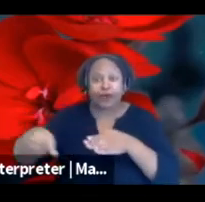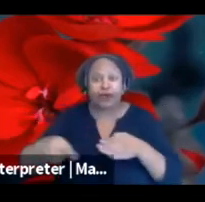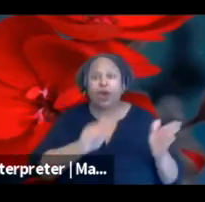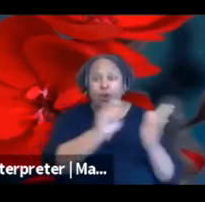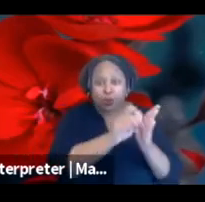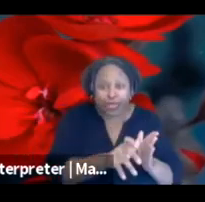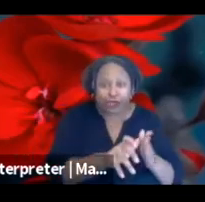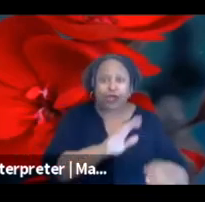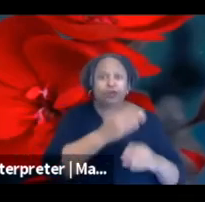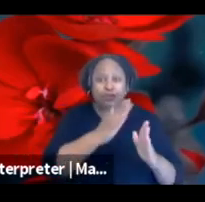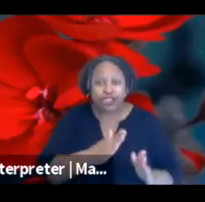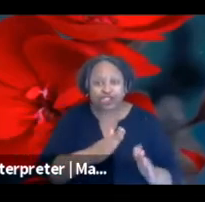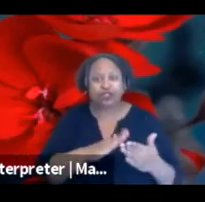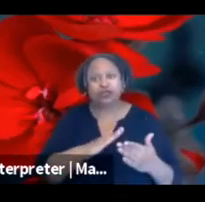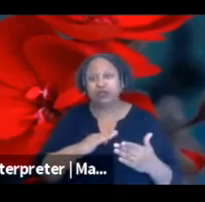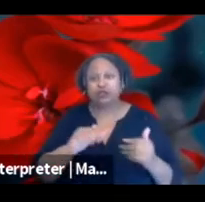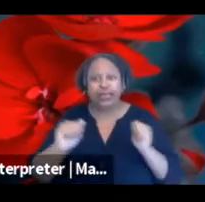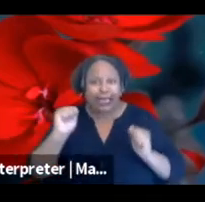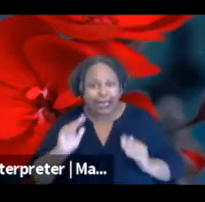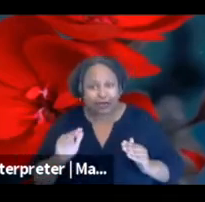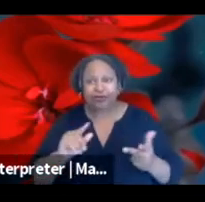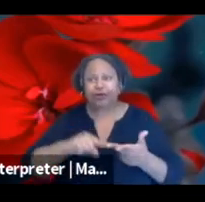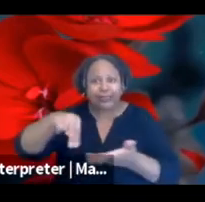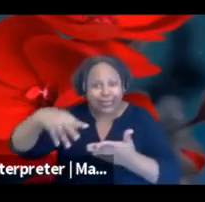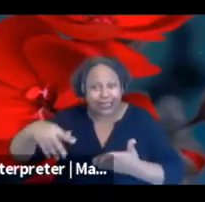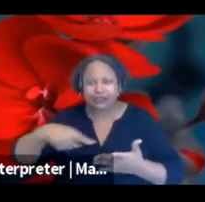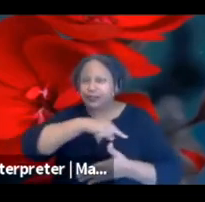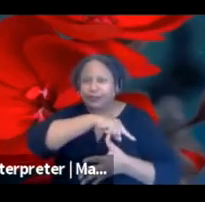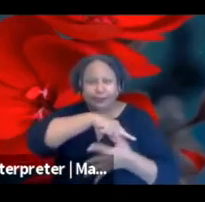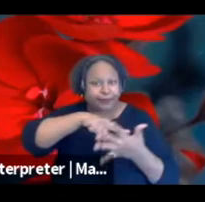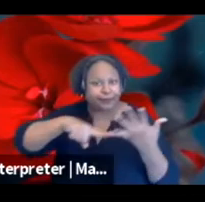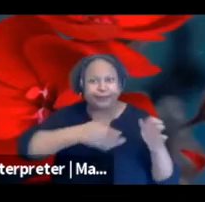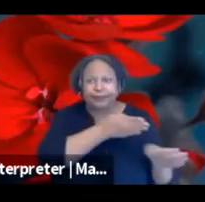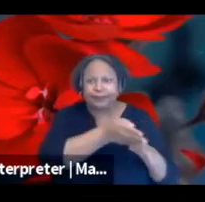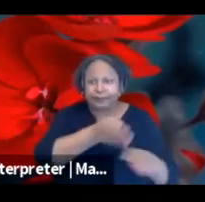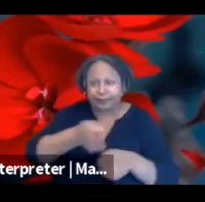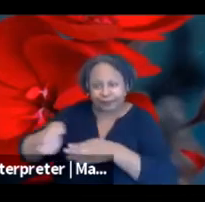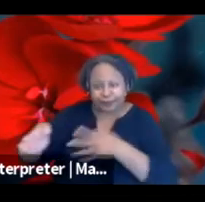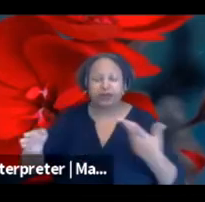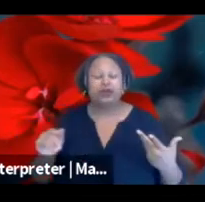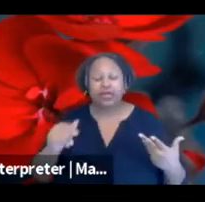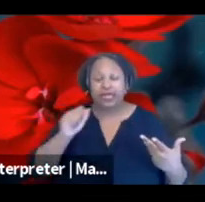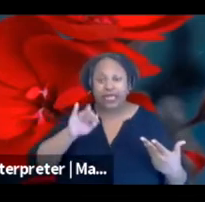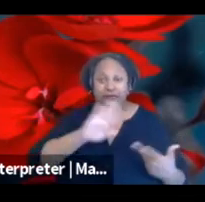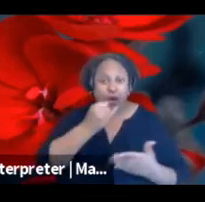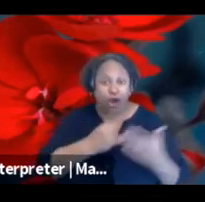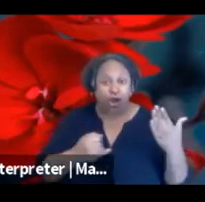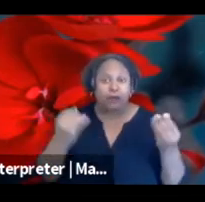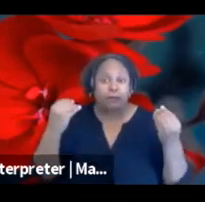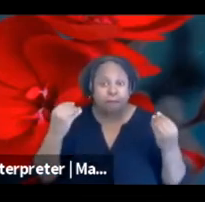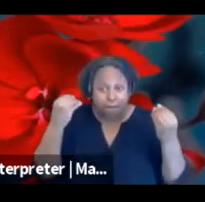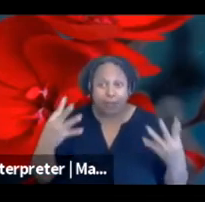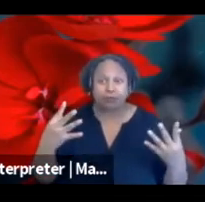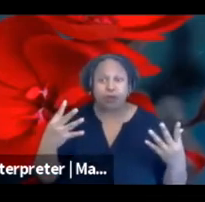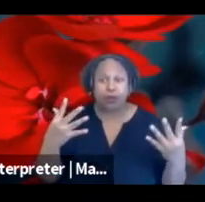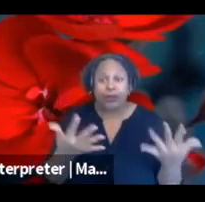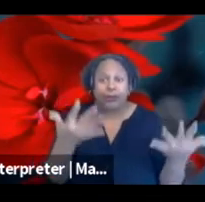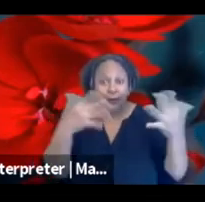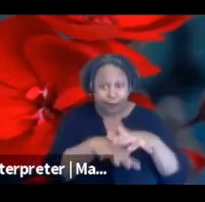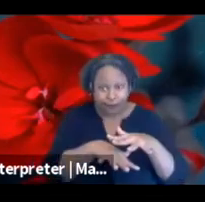or as a musician. You can also apply if your art base is or your art form is multidisciplinary. So,